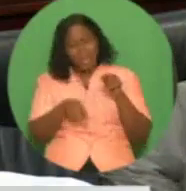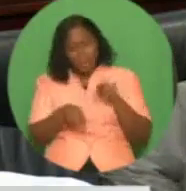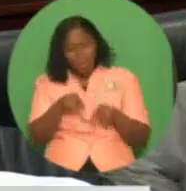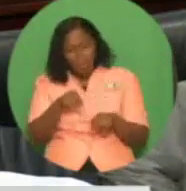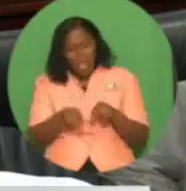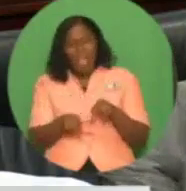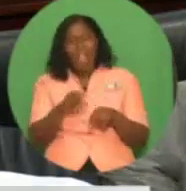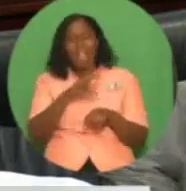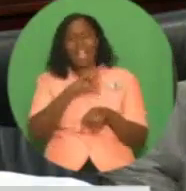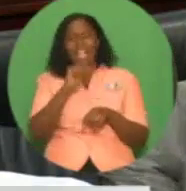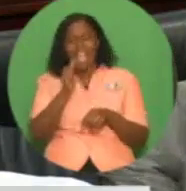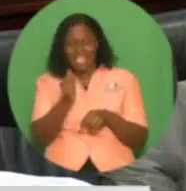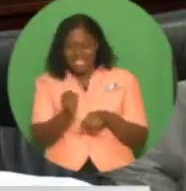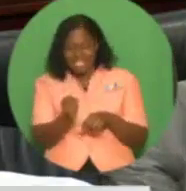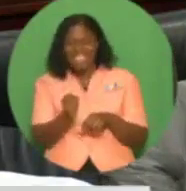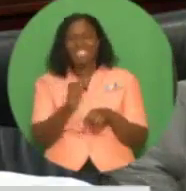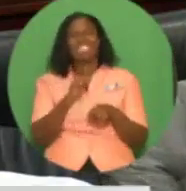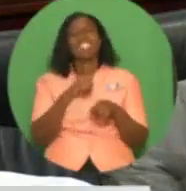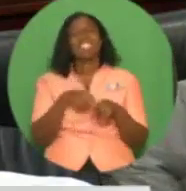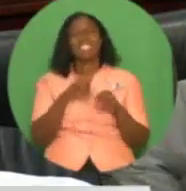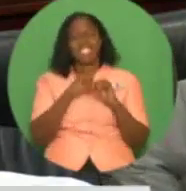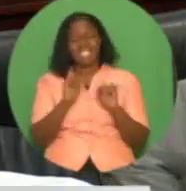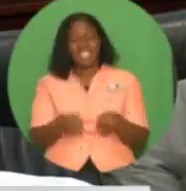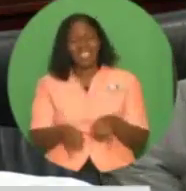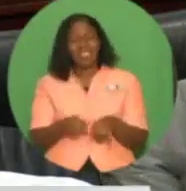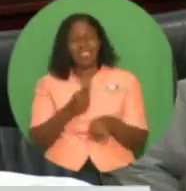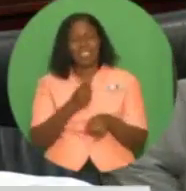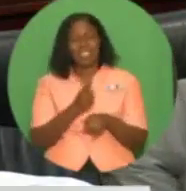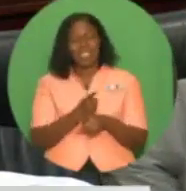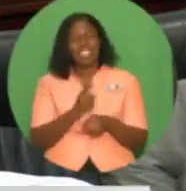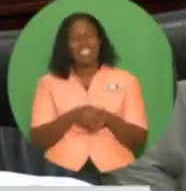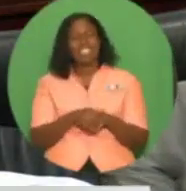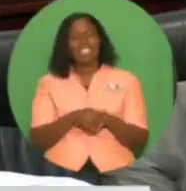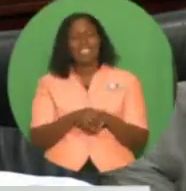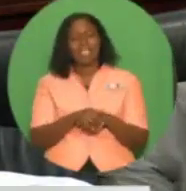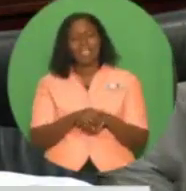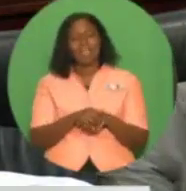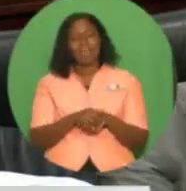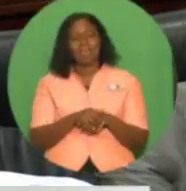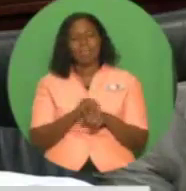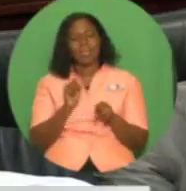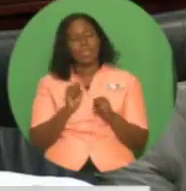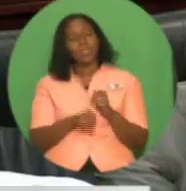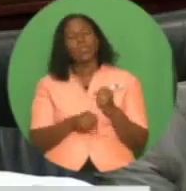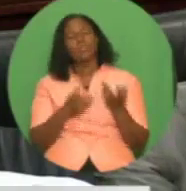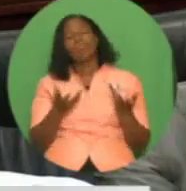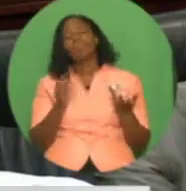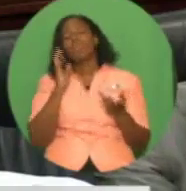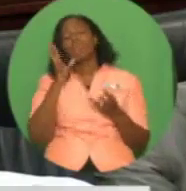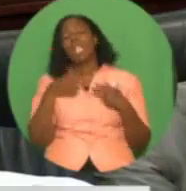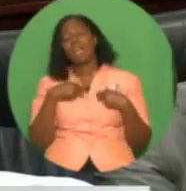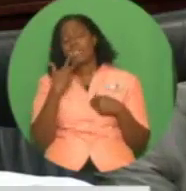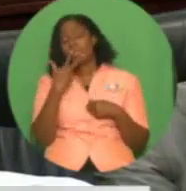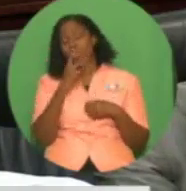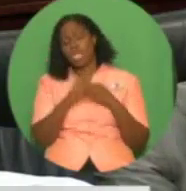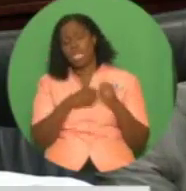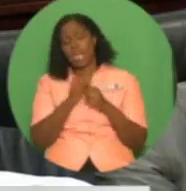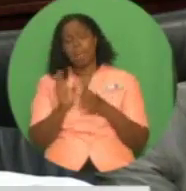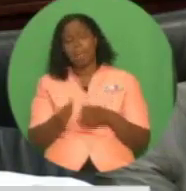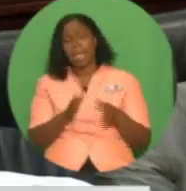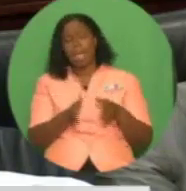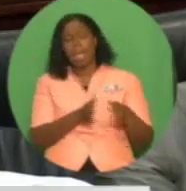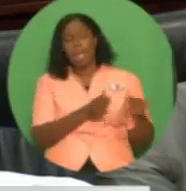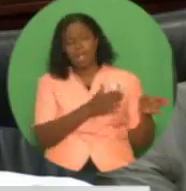THA provides for the implementation of a three-year roadmap for growth developed by the